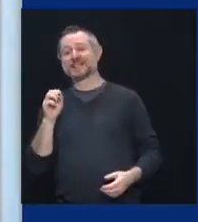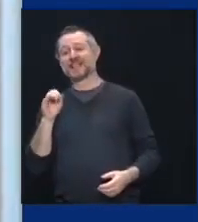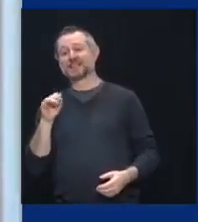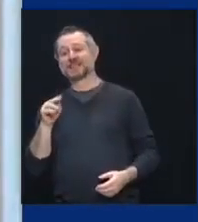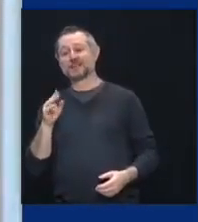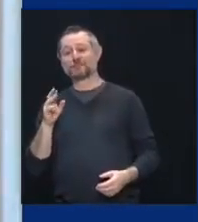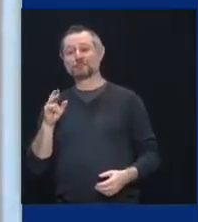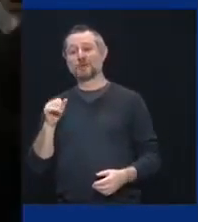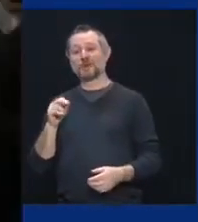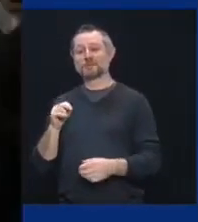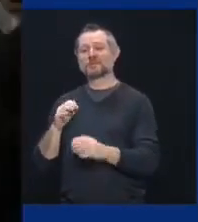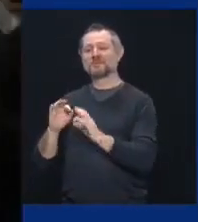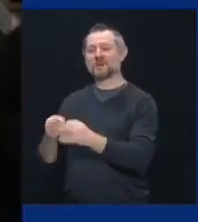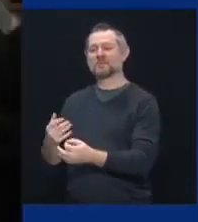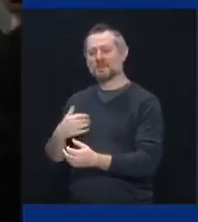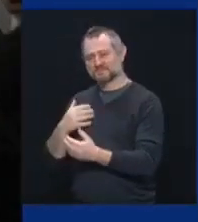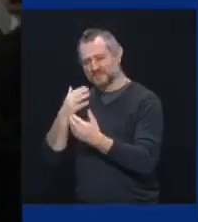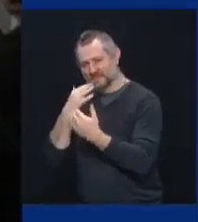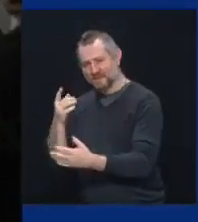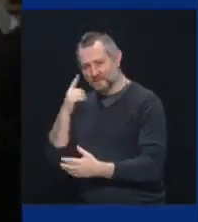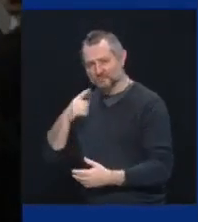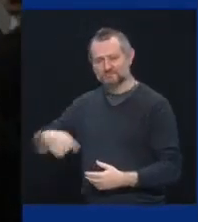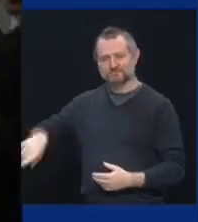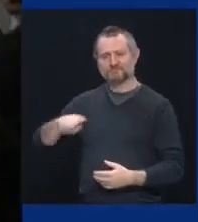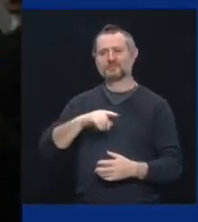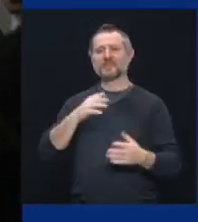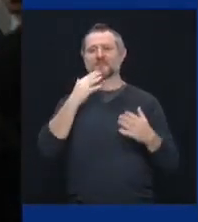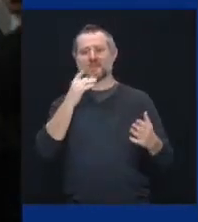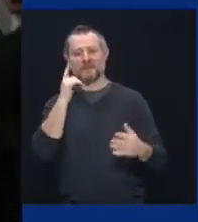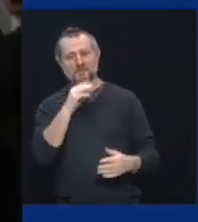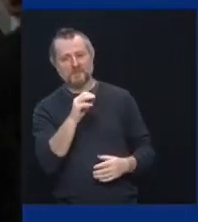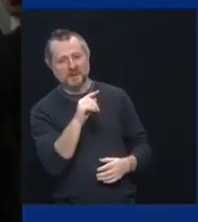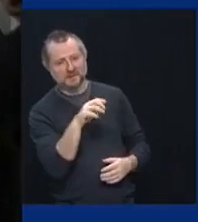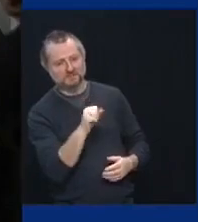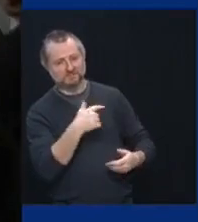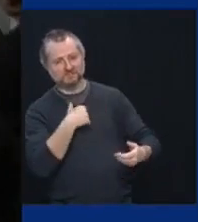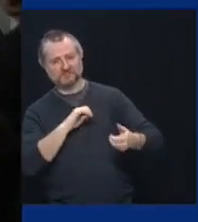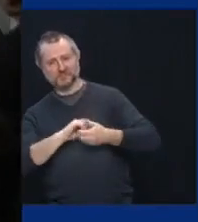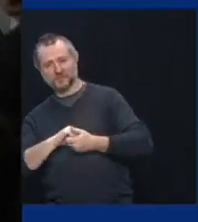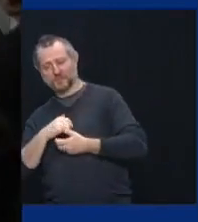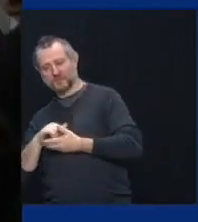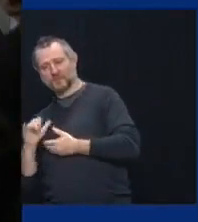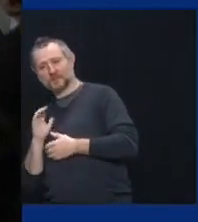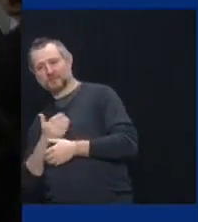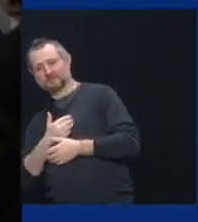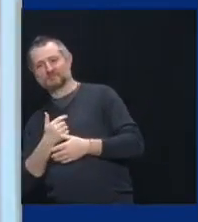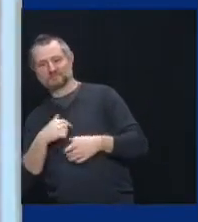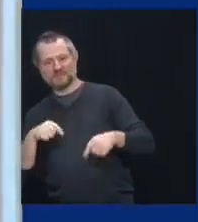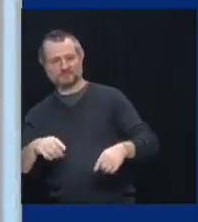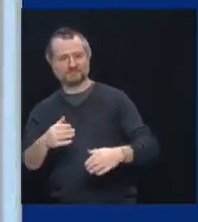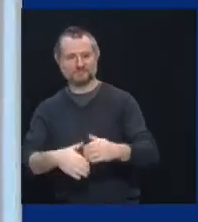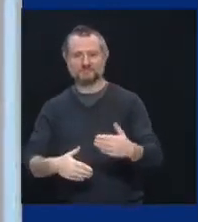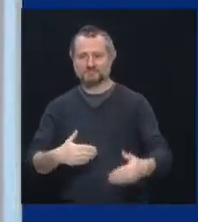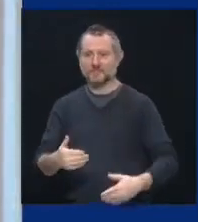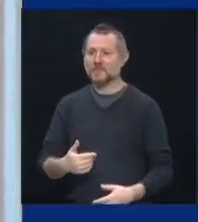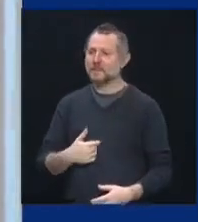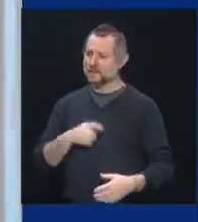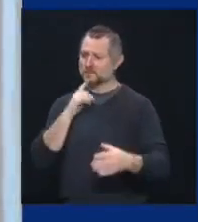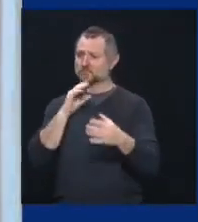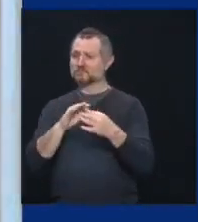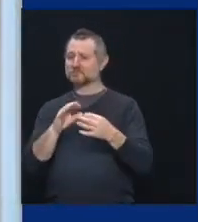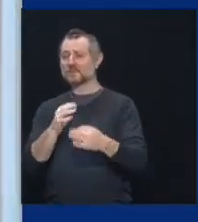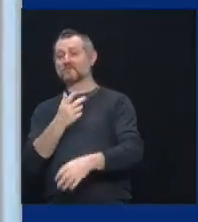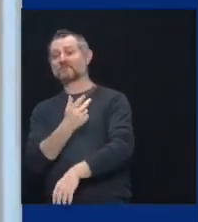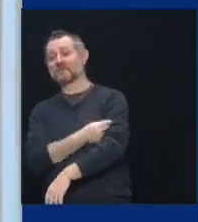thank the Mets for working with us, uh, in order to, uh, to get things done. Um, you mentioned the vaccine center,